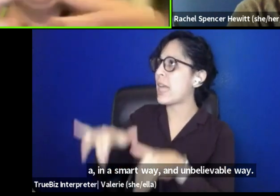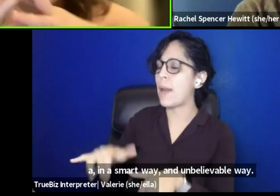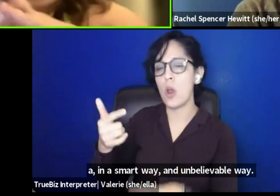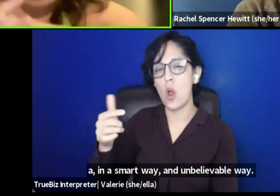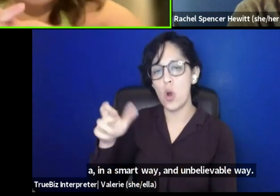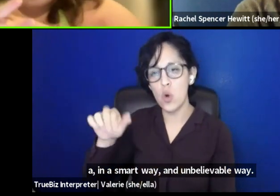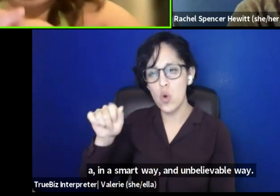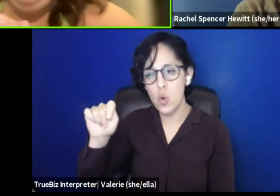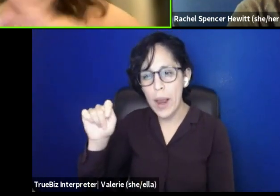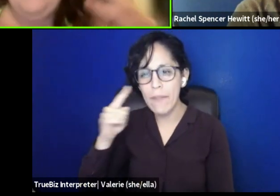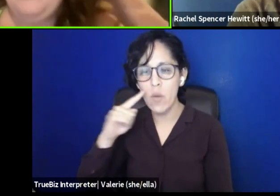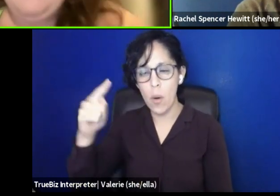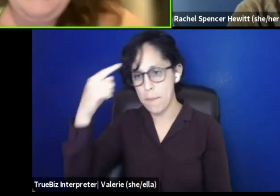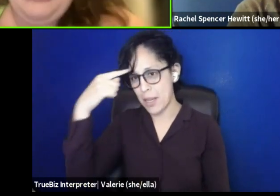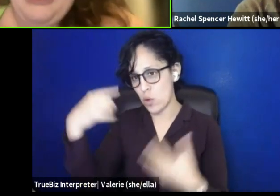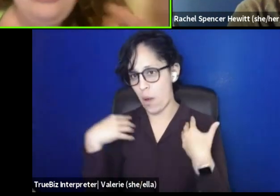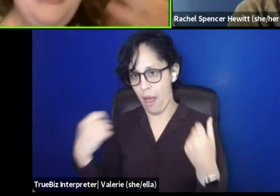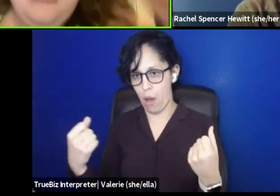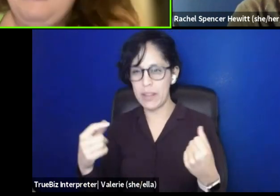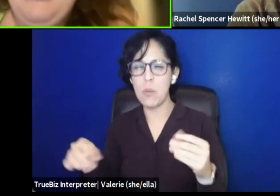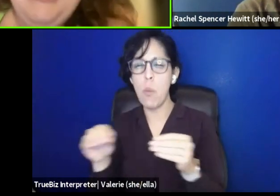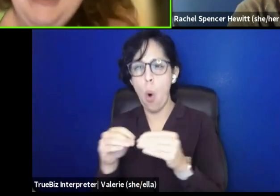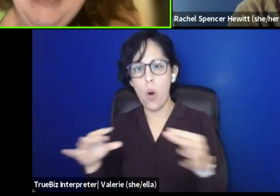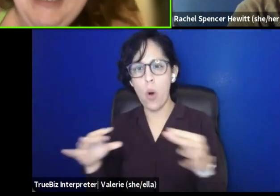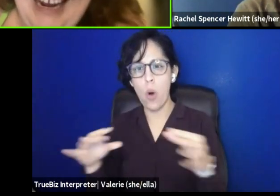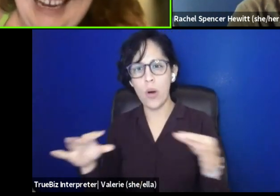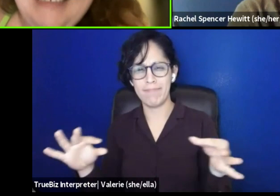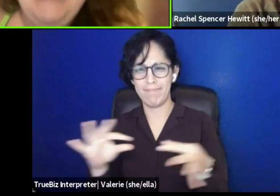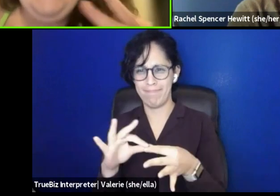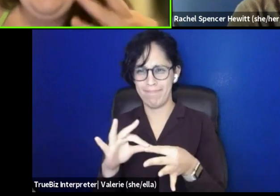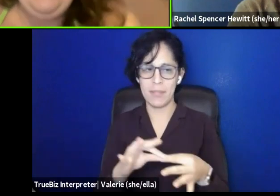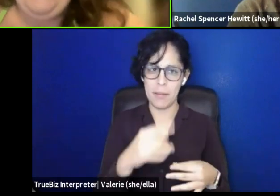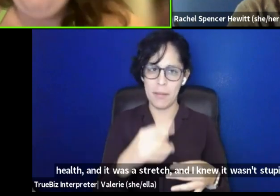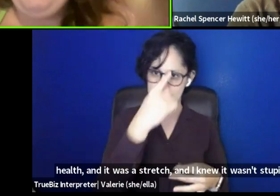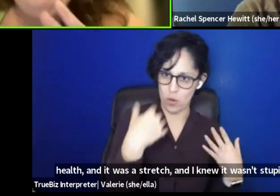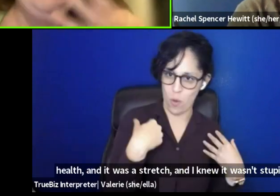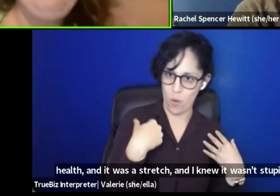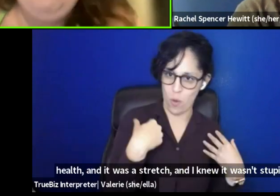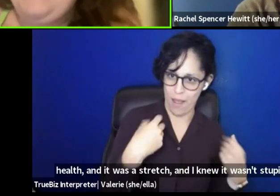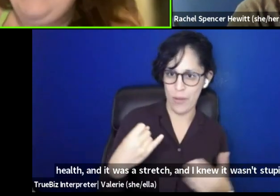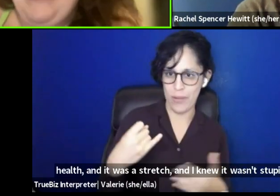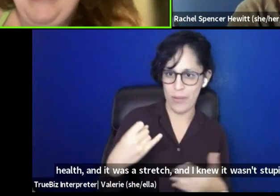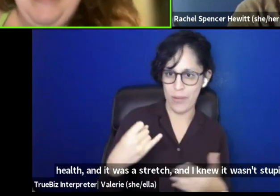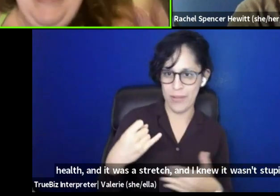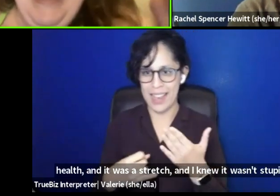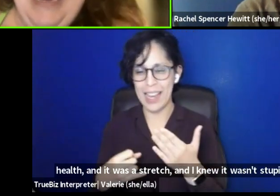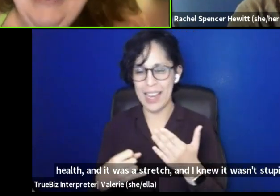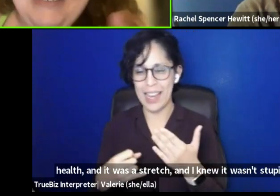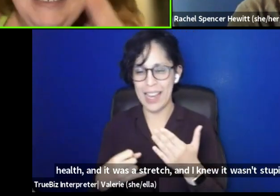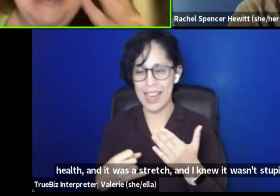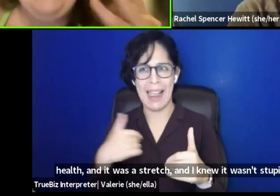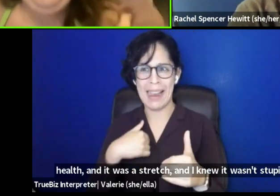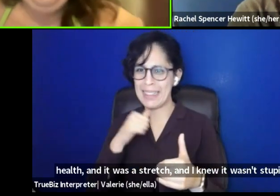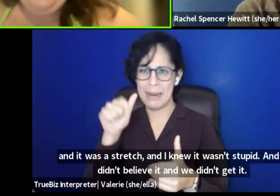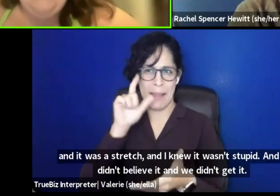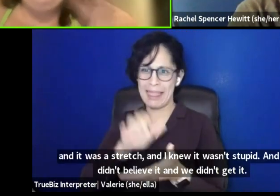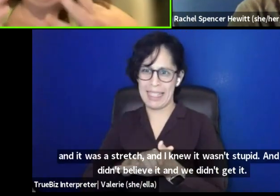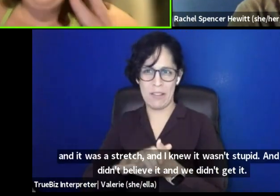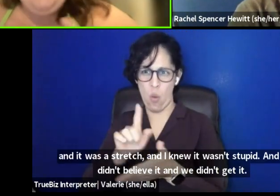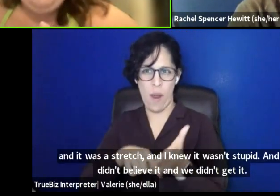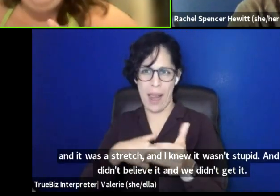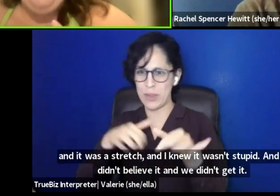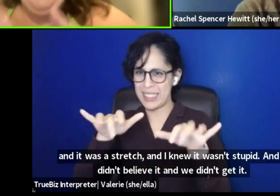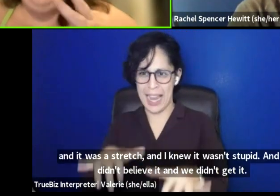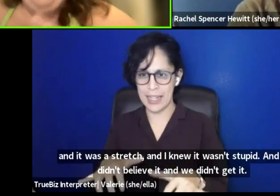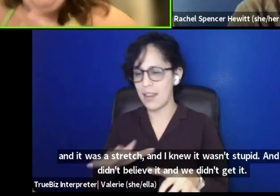the intersection of arts and mental health. And it was a stretch and I knew it was a stretch and I didn't believe it and we didn't get it just like, yeah,